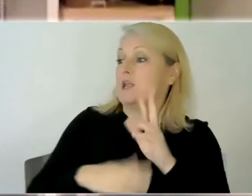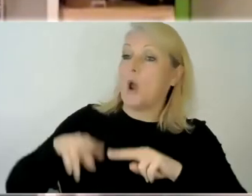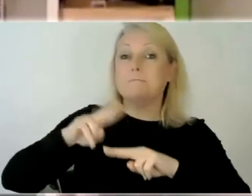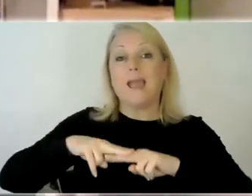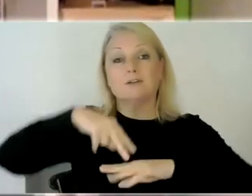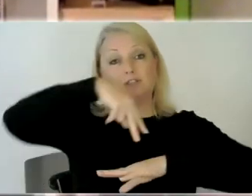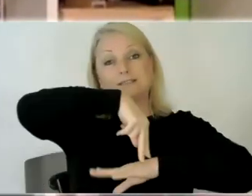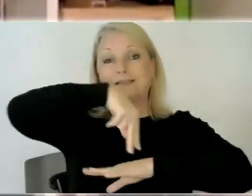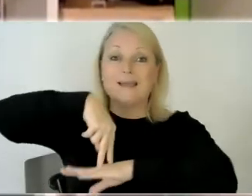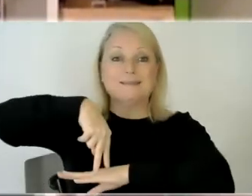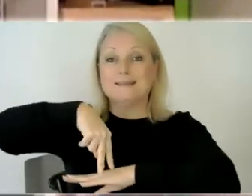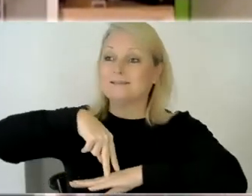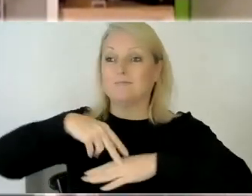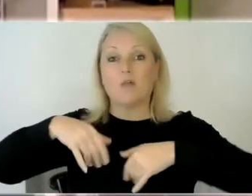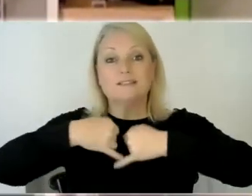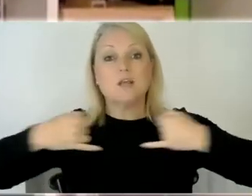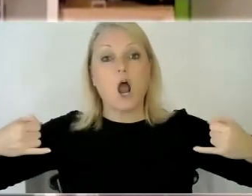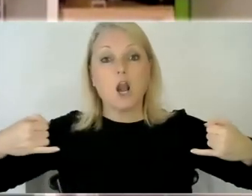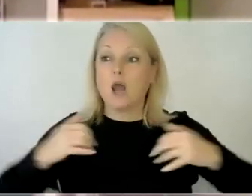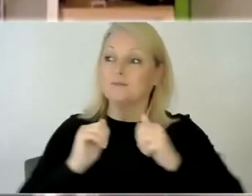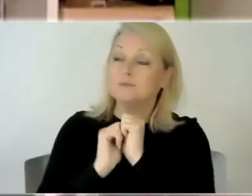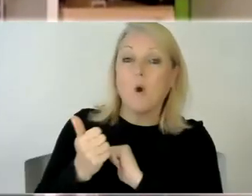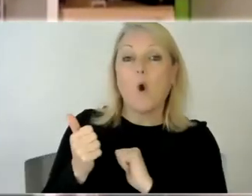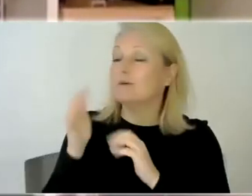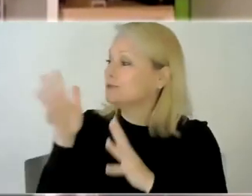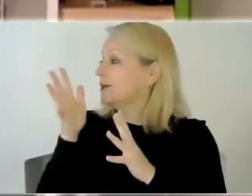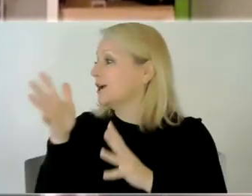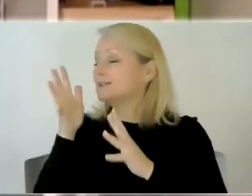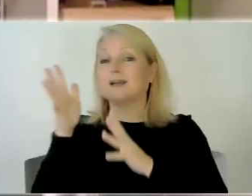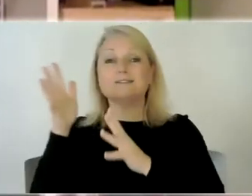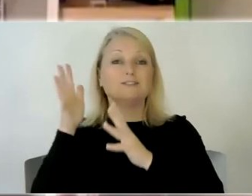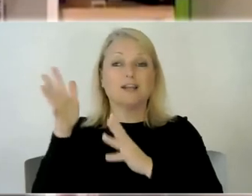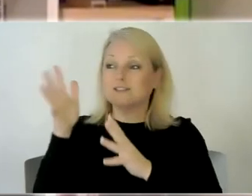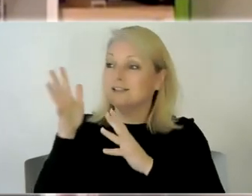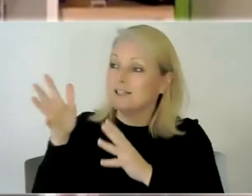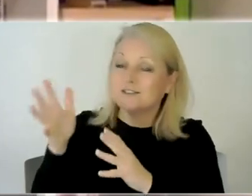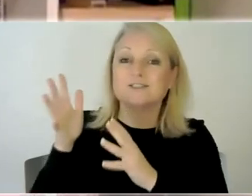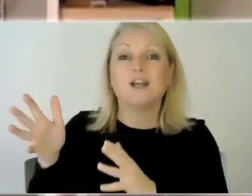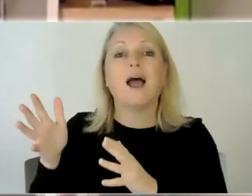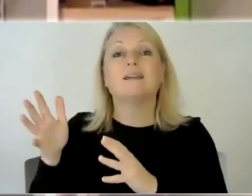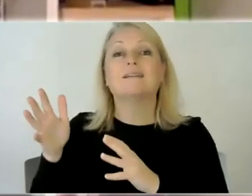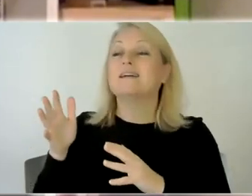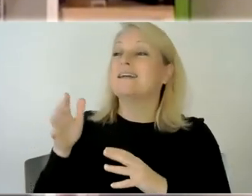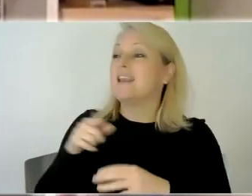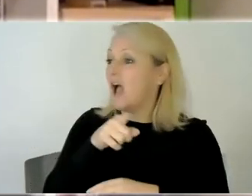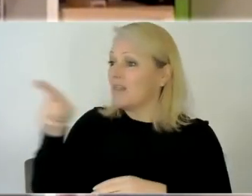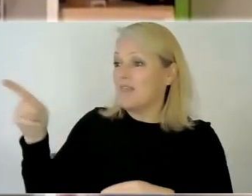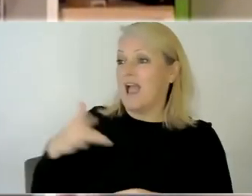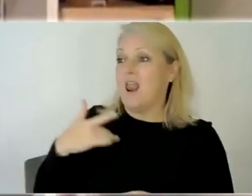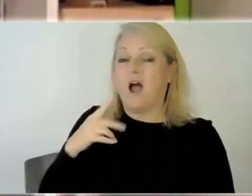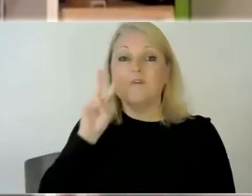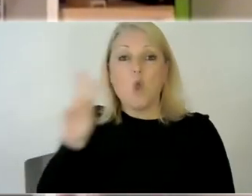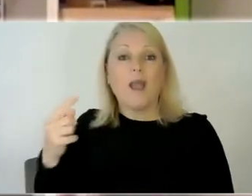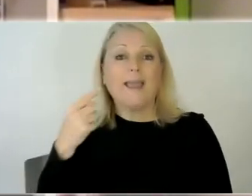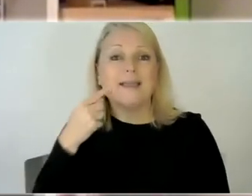sidelines chatting and having and you just think that's how easy it might have been or that you know that that